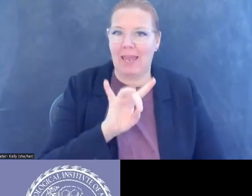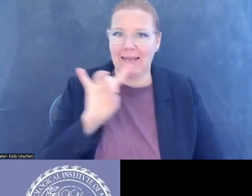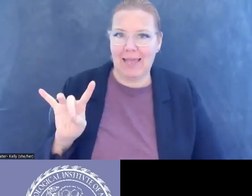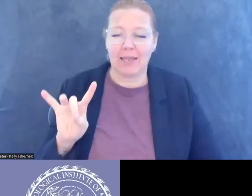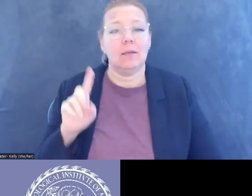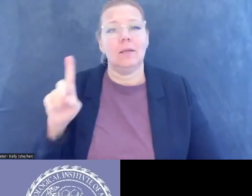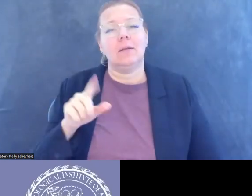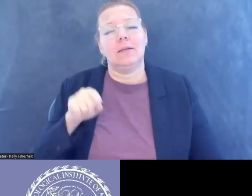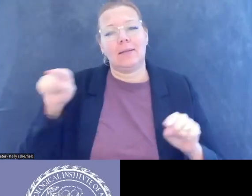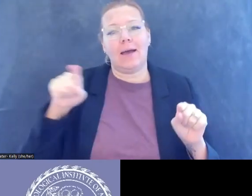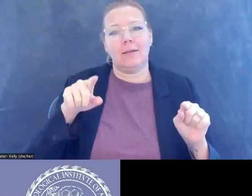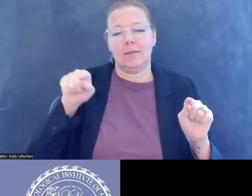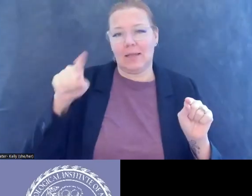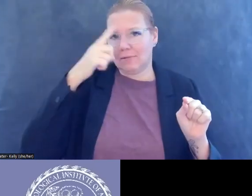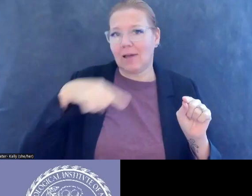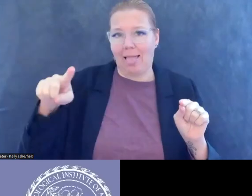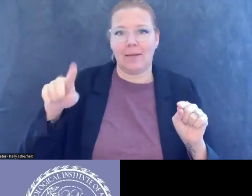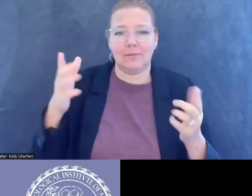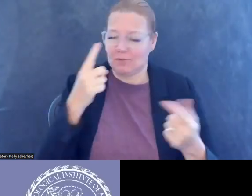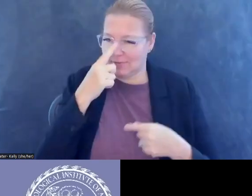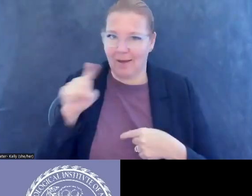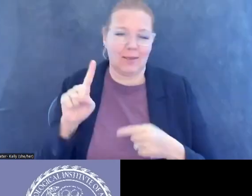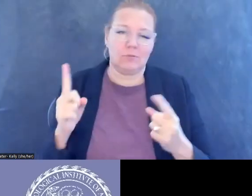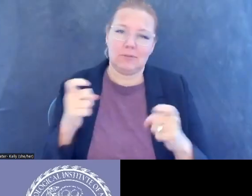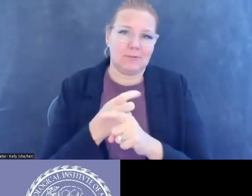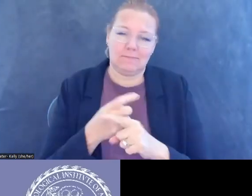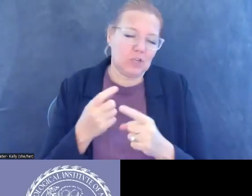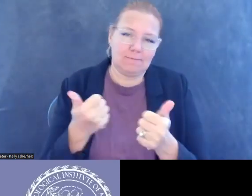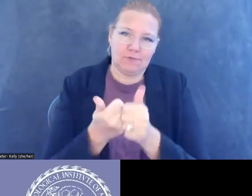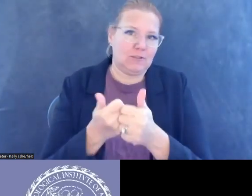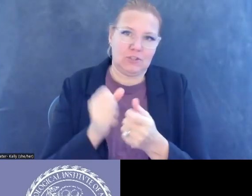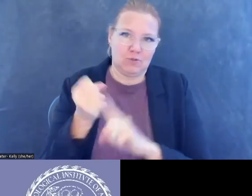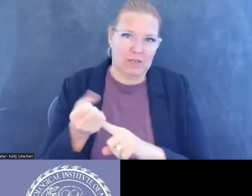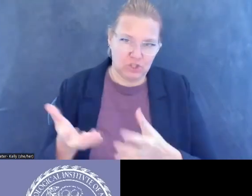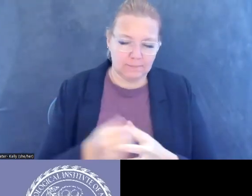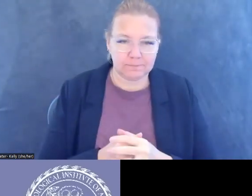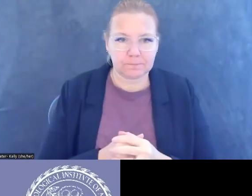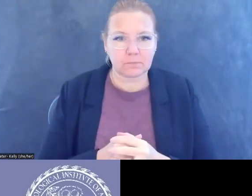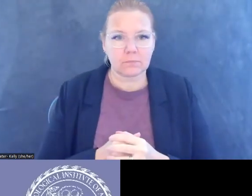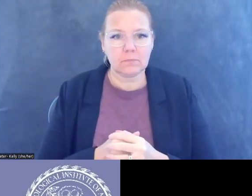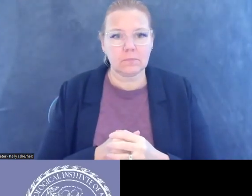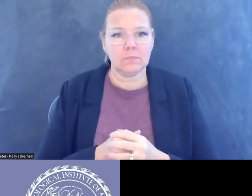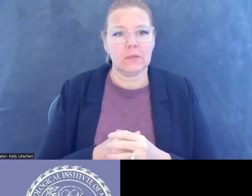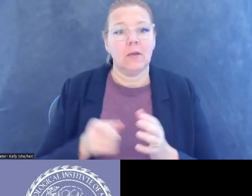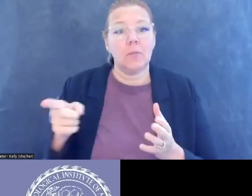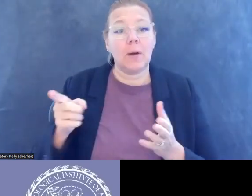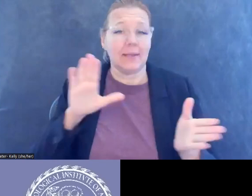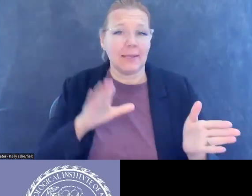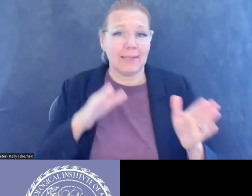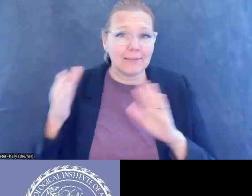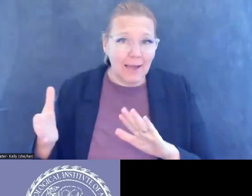Thailand. It was a quite difficult situation. But at least he died under indictment